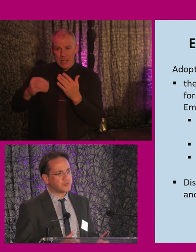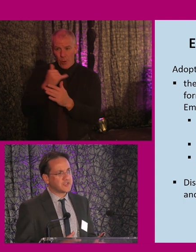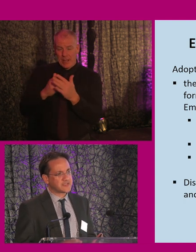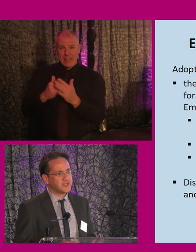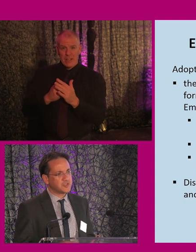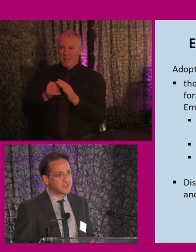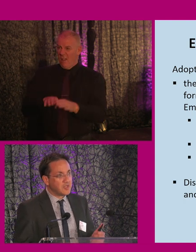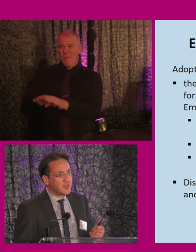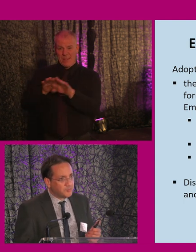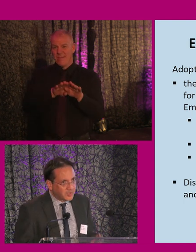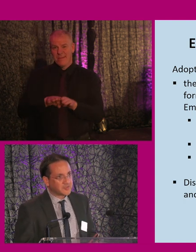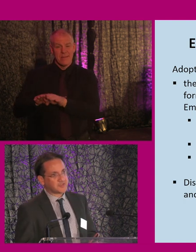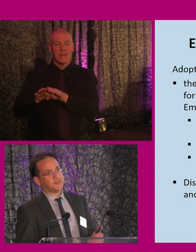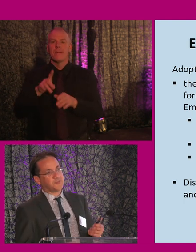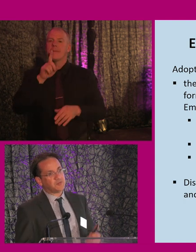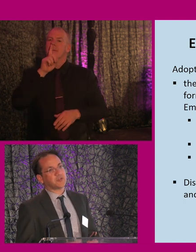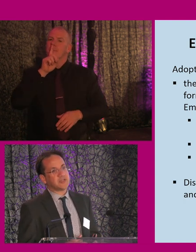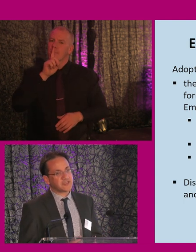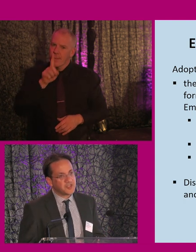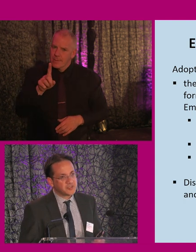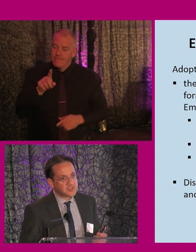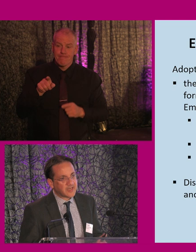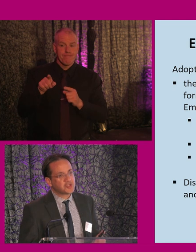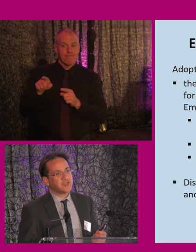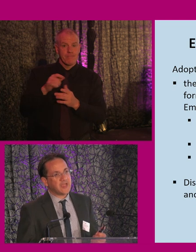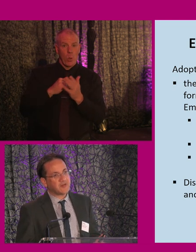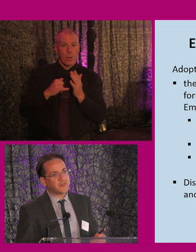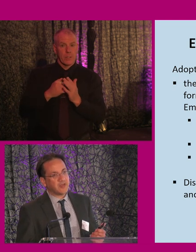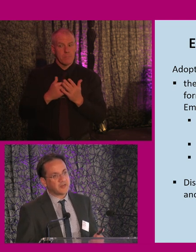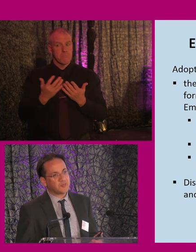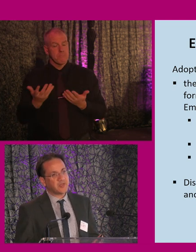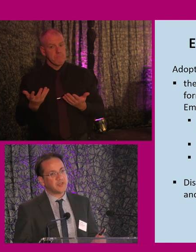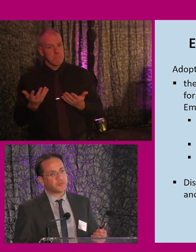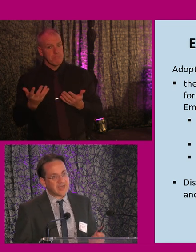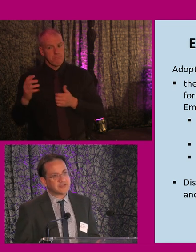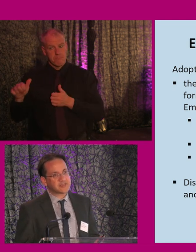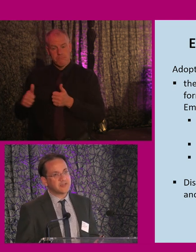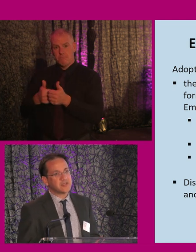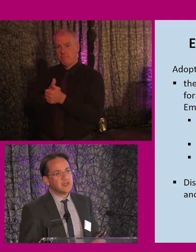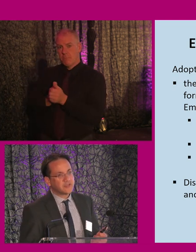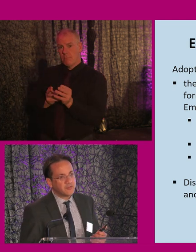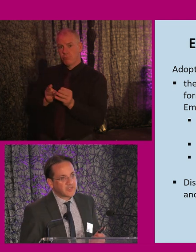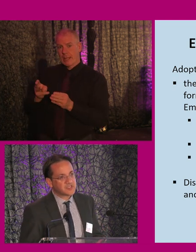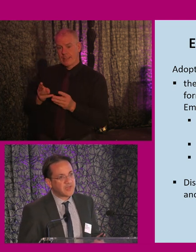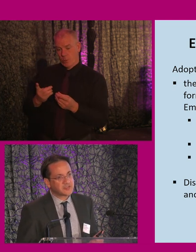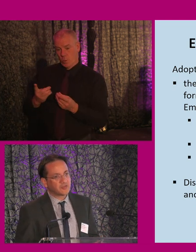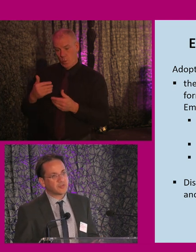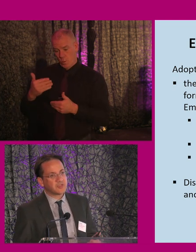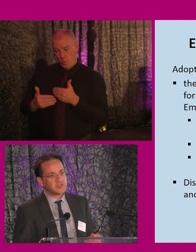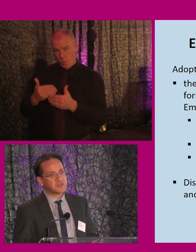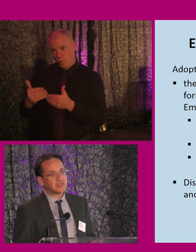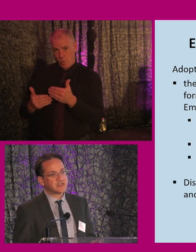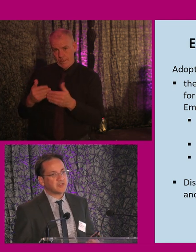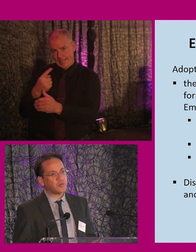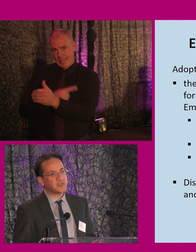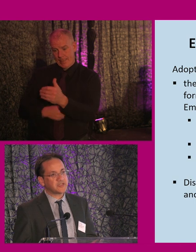organisations. But do organisations actually have the underpinning practices that you would expect a good